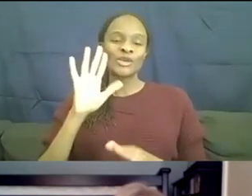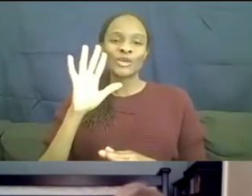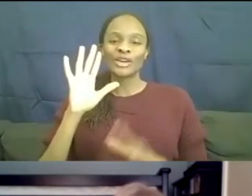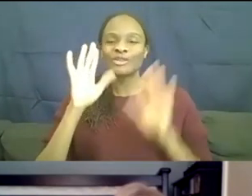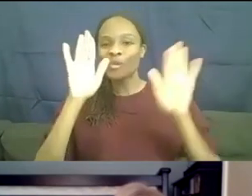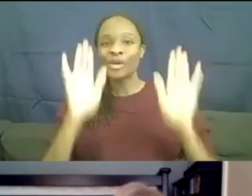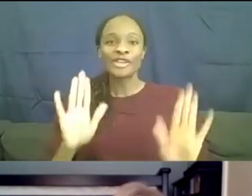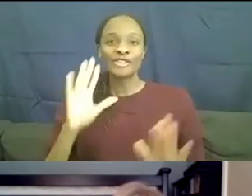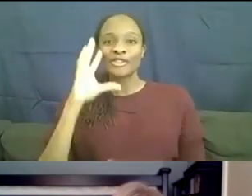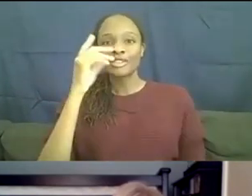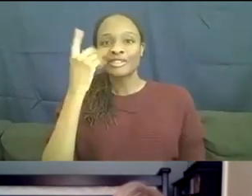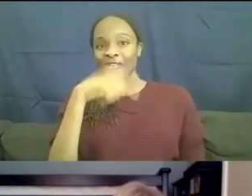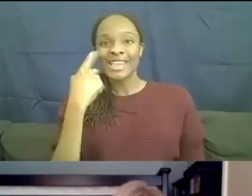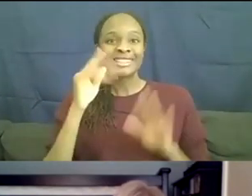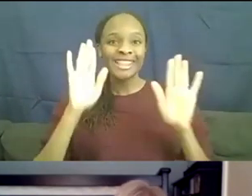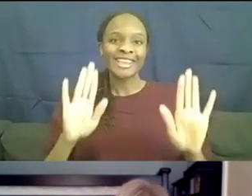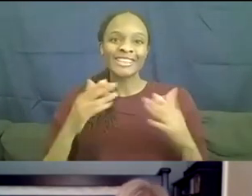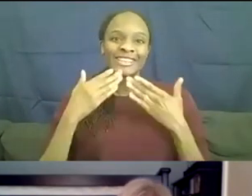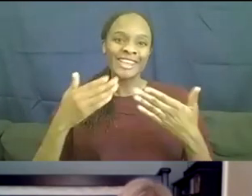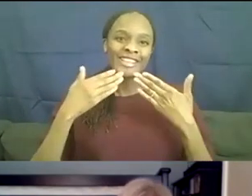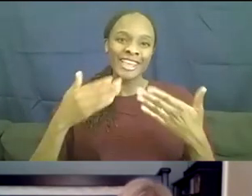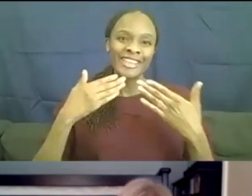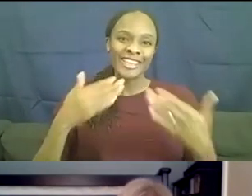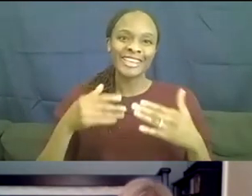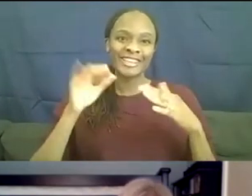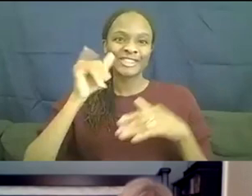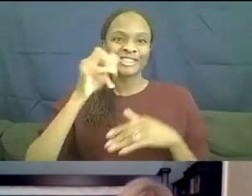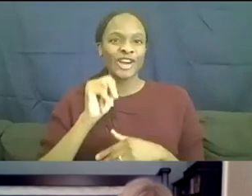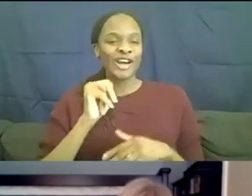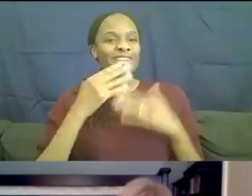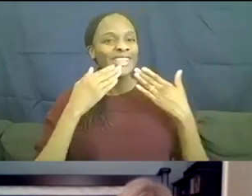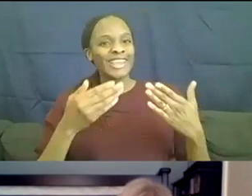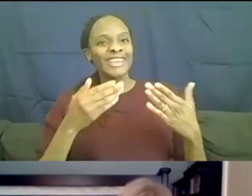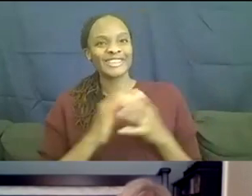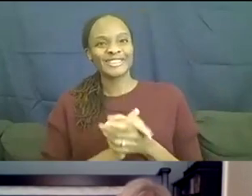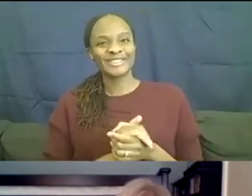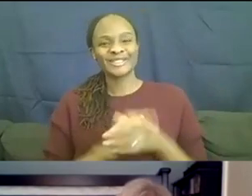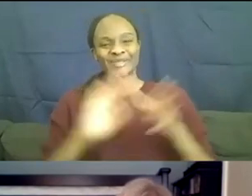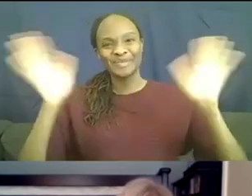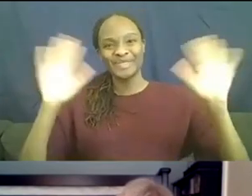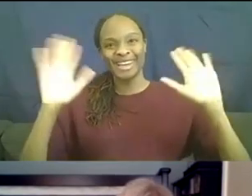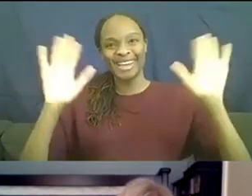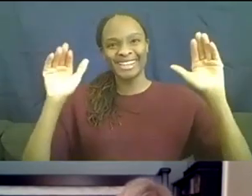So thank you. Thank you. Thank you, John. Thank you. Bye.